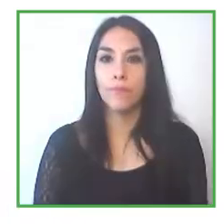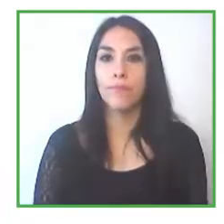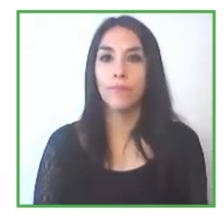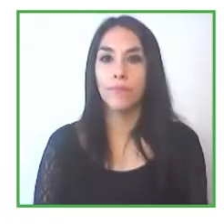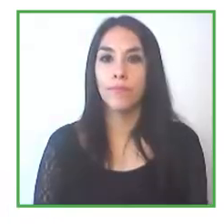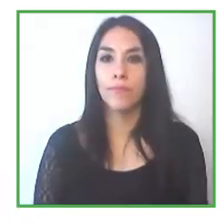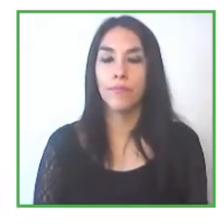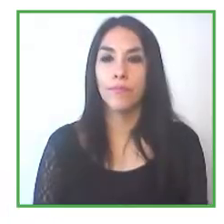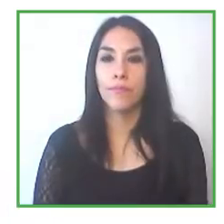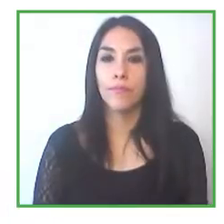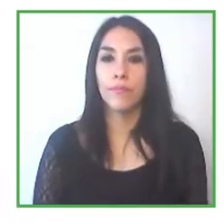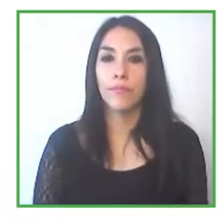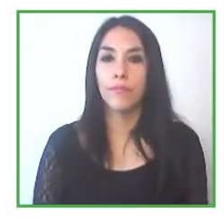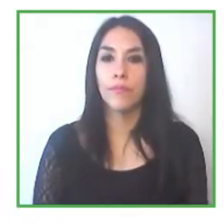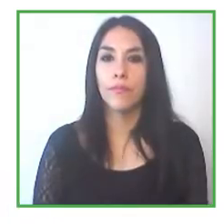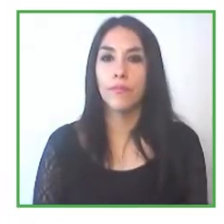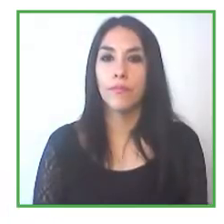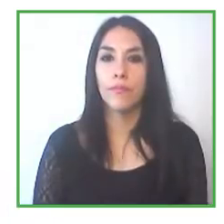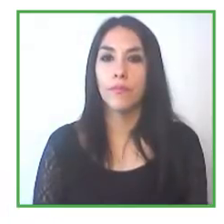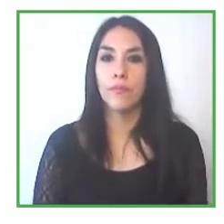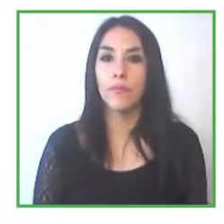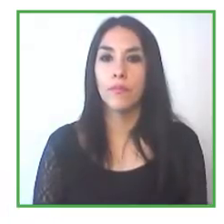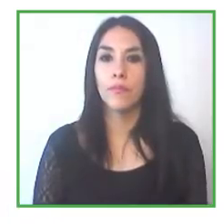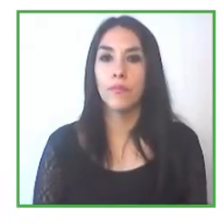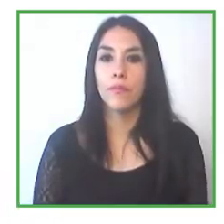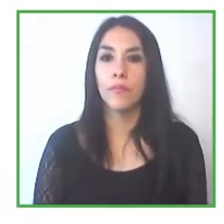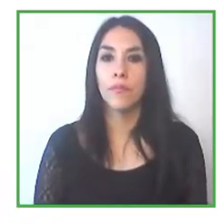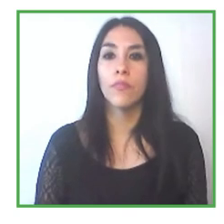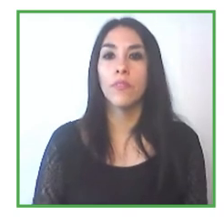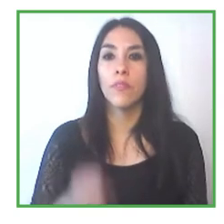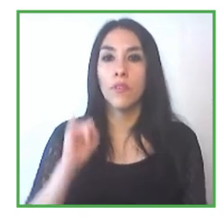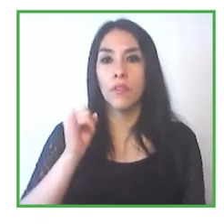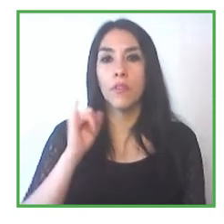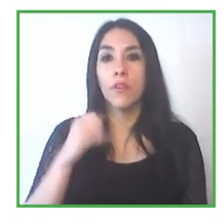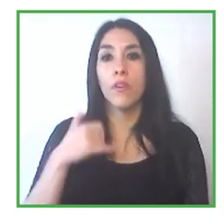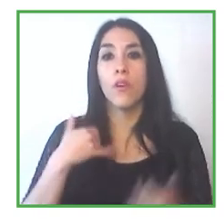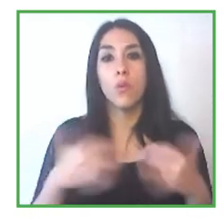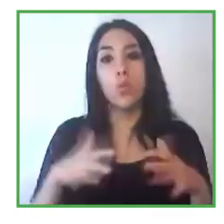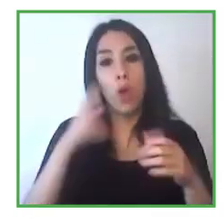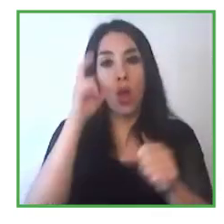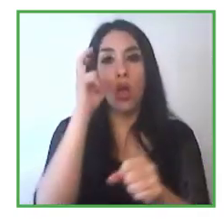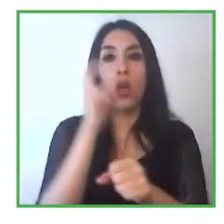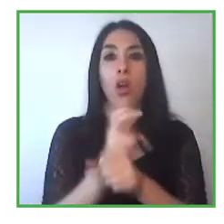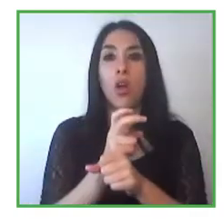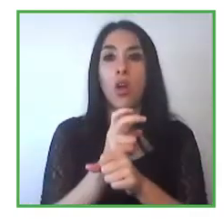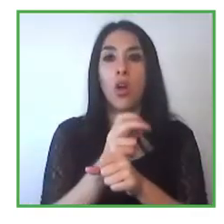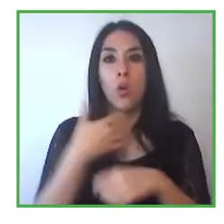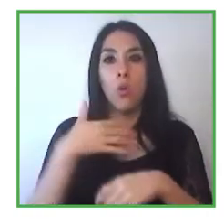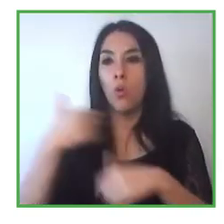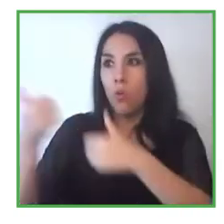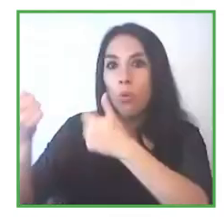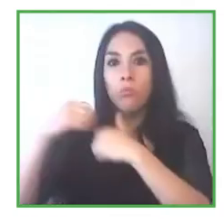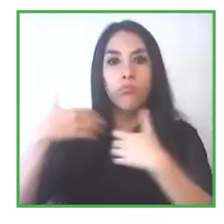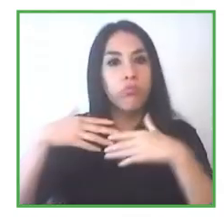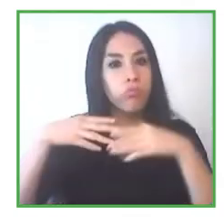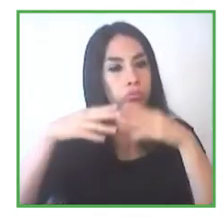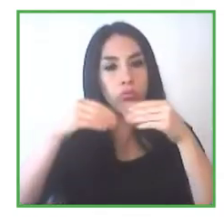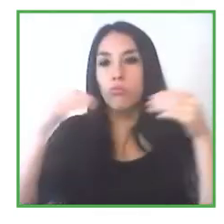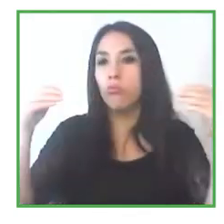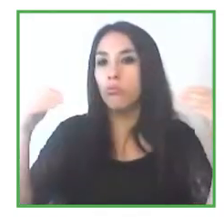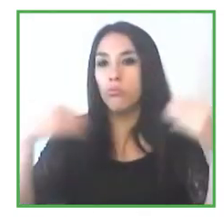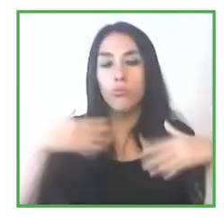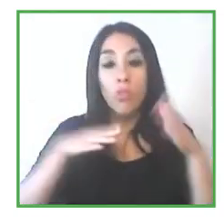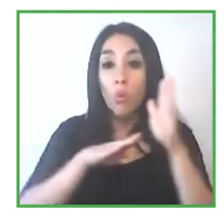yes the biggest challenge is the development of the environment and the people who receive people with intellectual